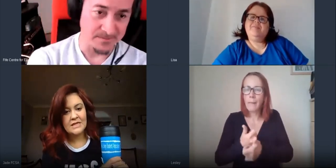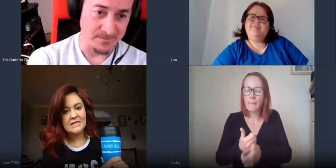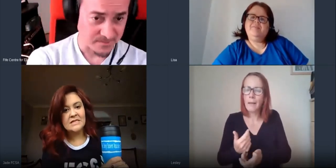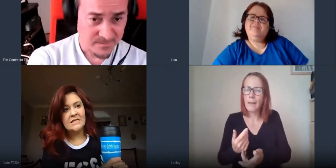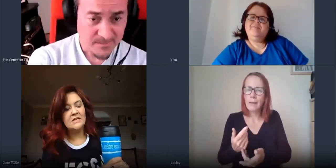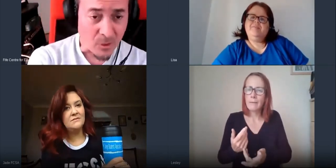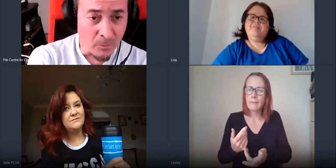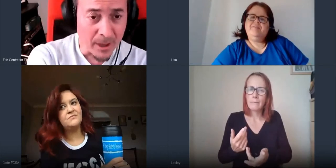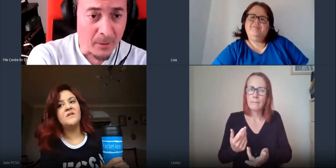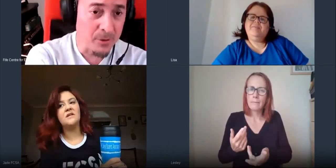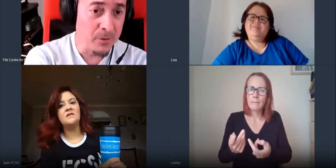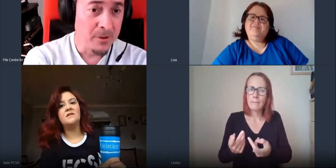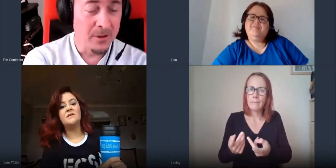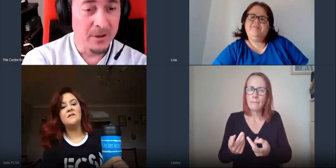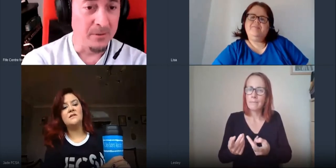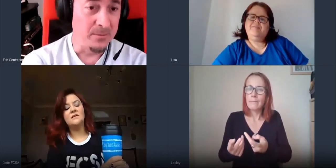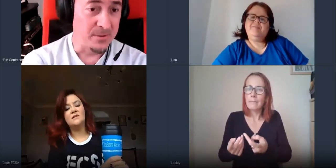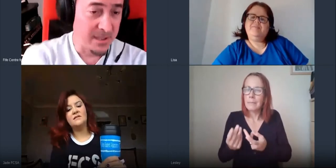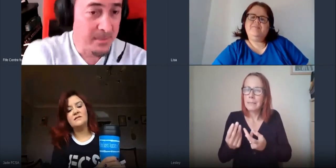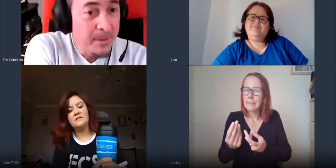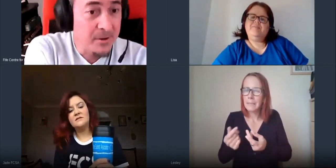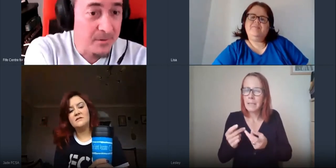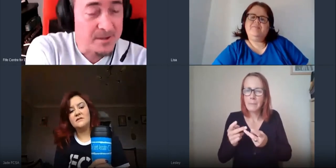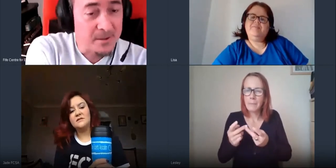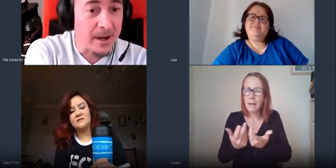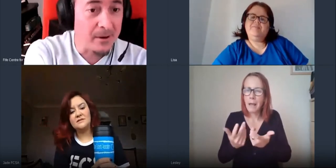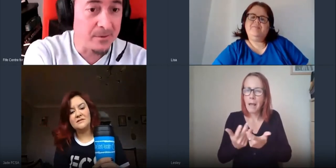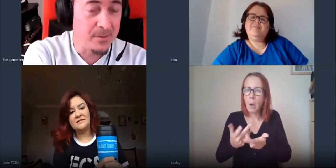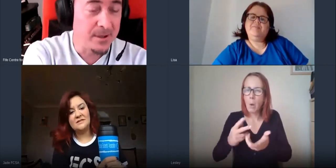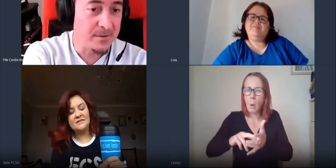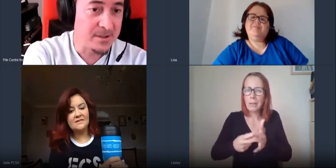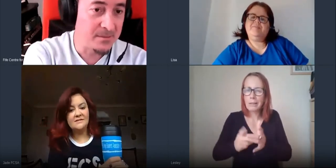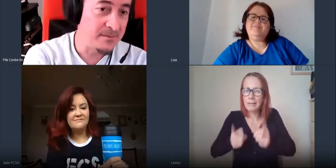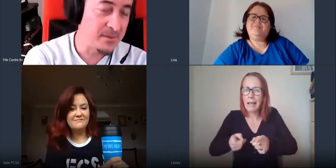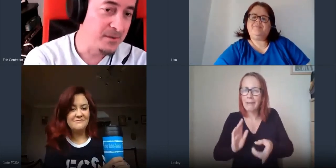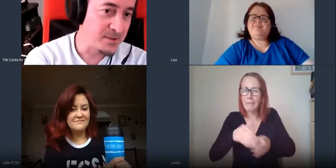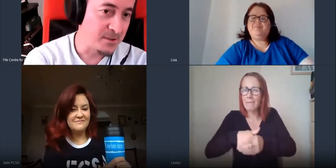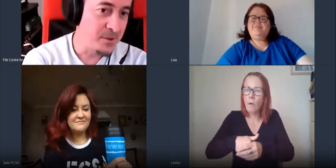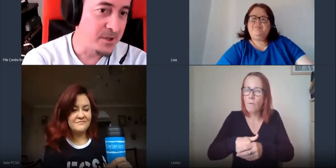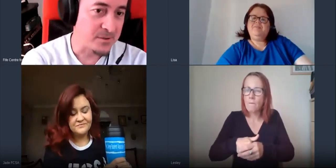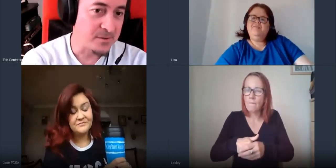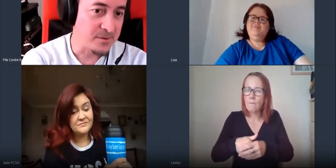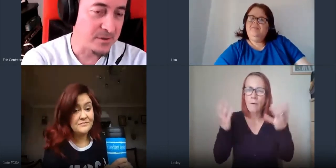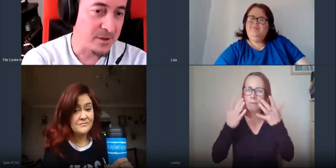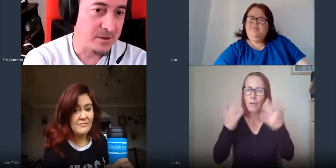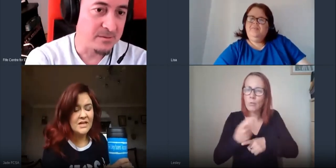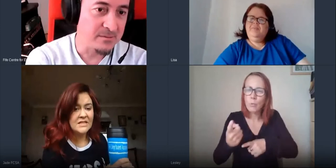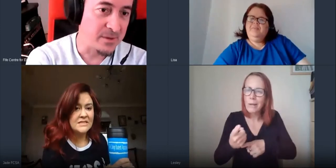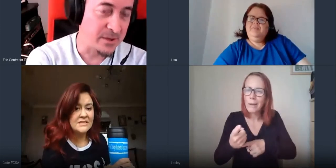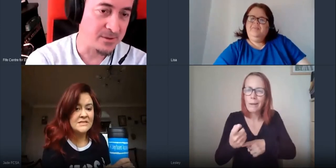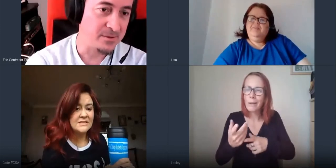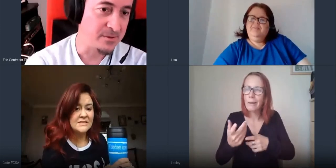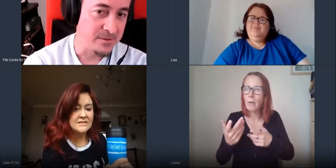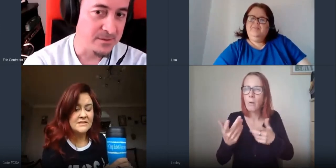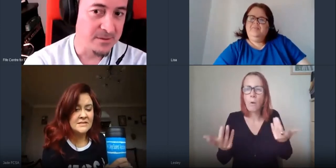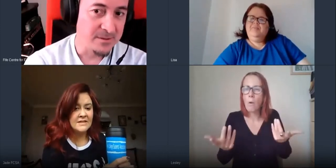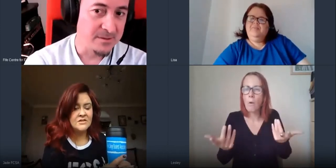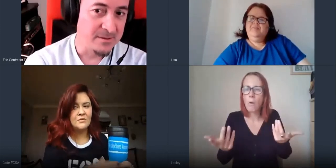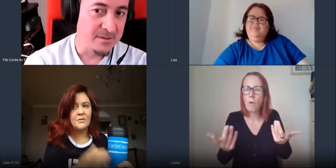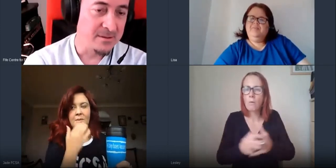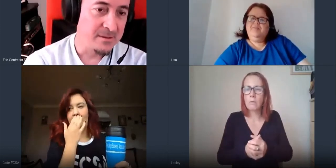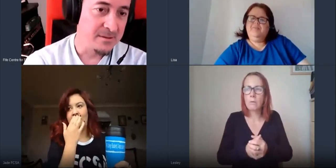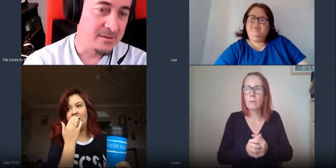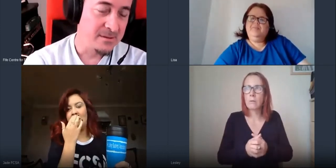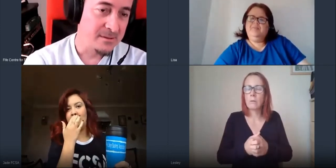might want to to still be part of it somehow to be to still be involved in some ways or uh i don't know yeah so